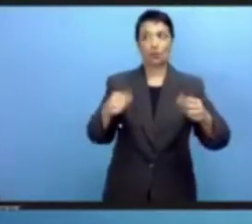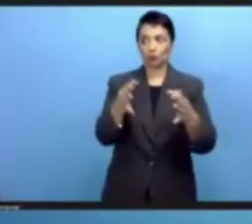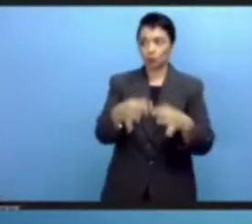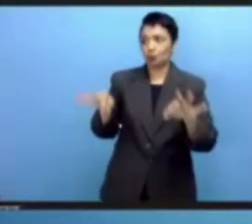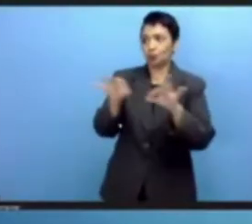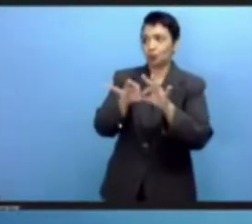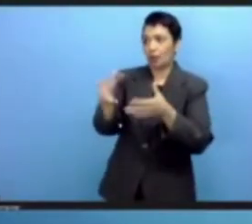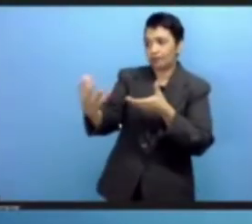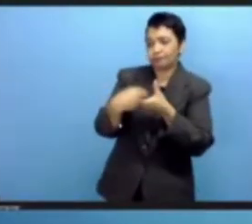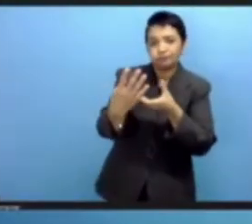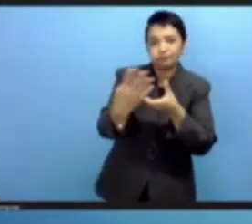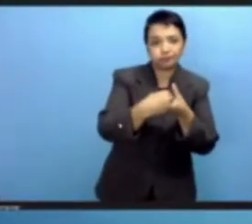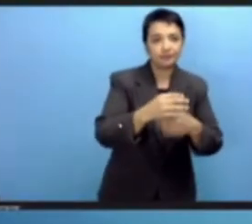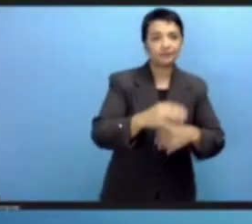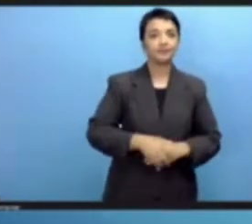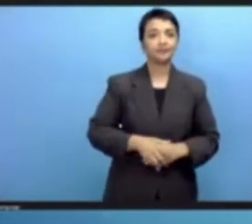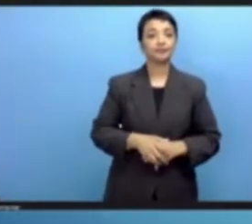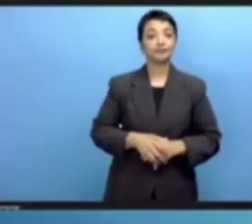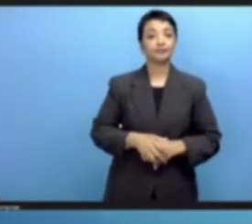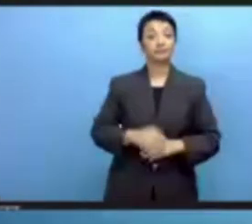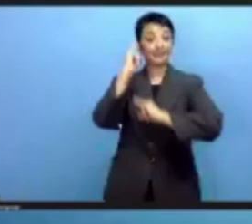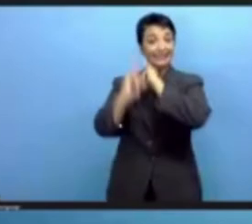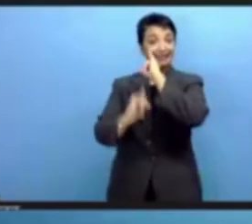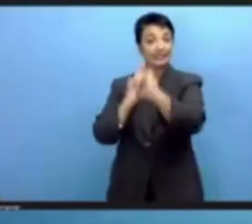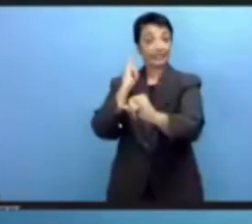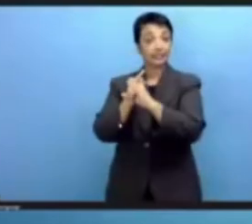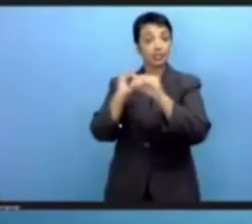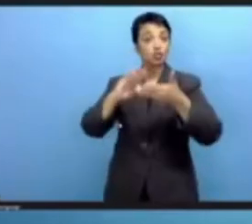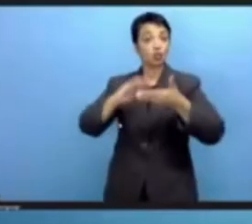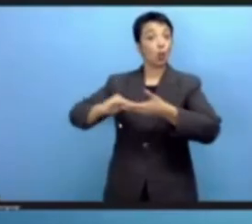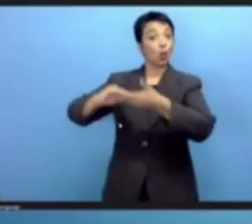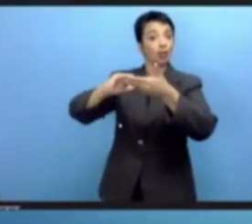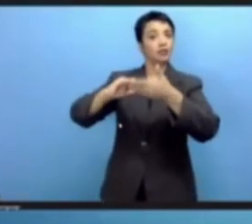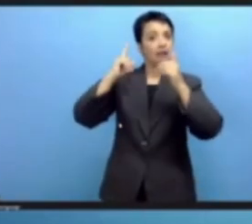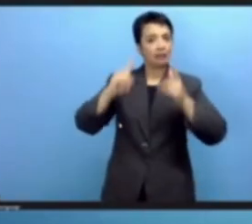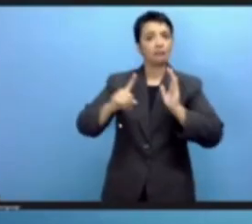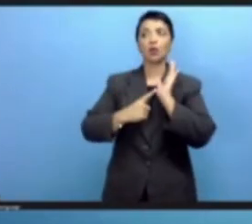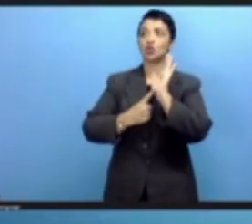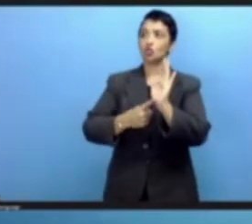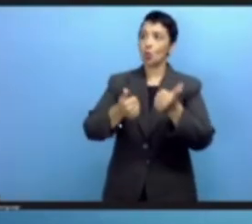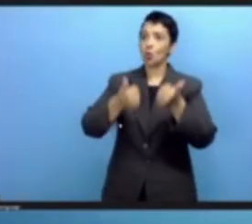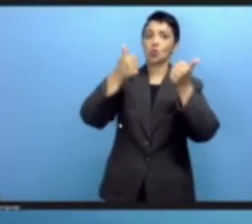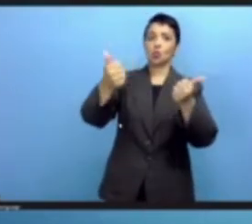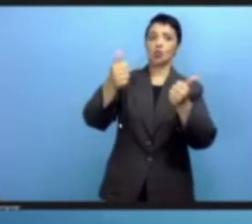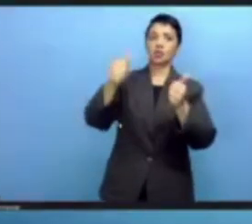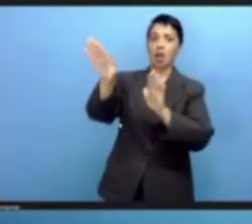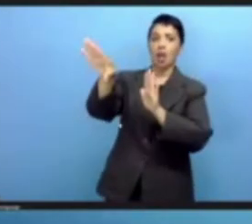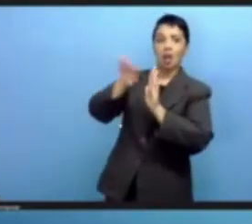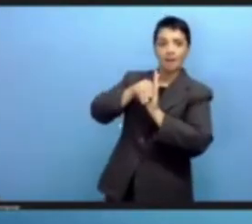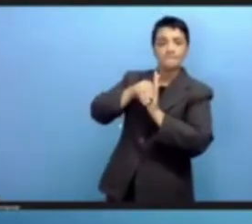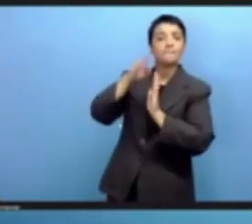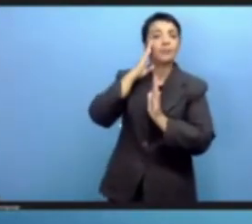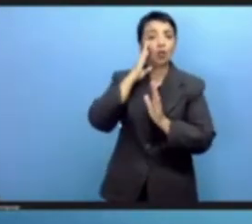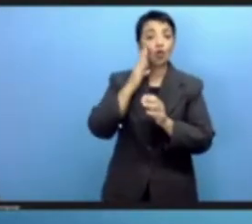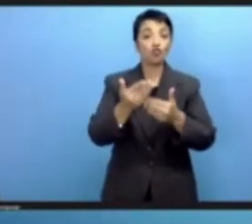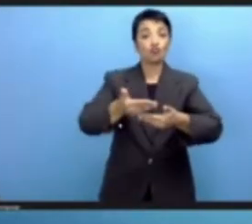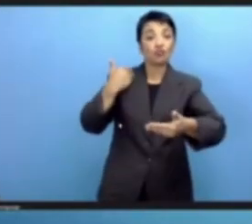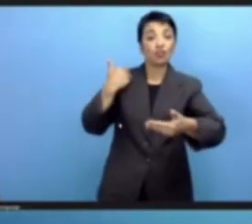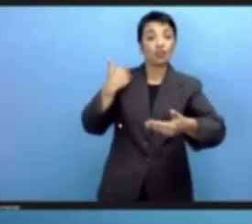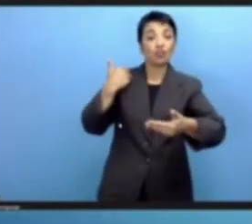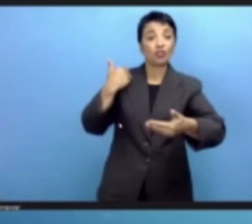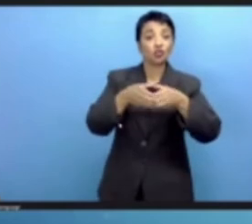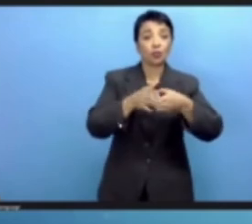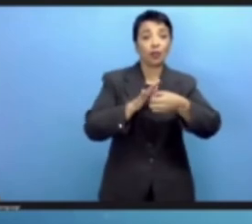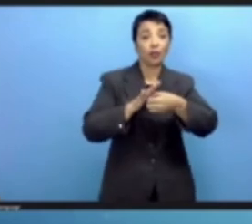organizations should set the example and include proactive measures to allow historically marginalized groups to have their voices heard